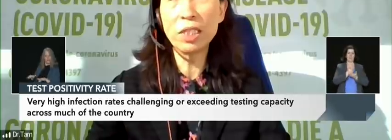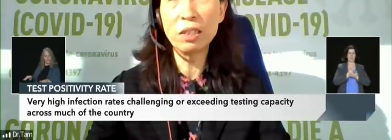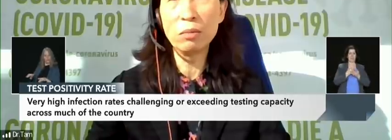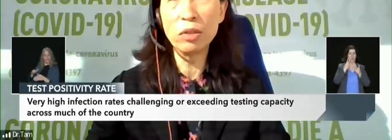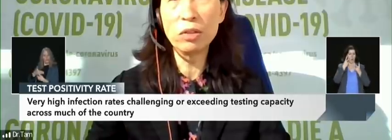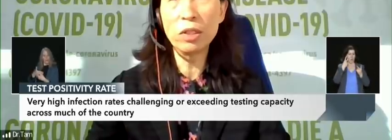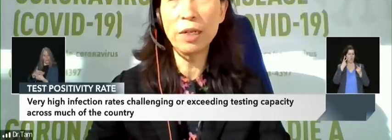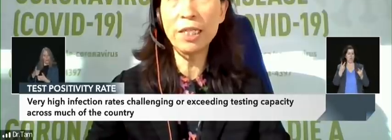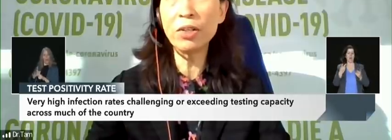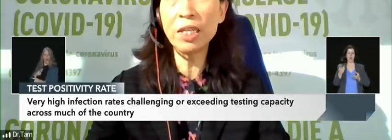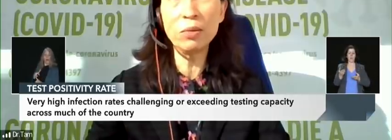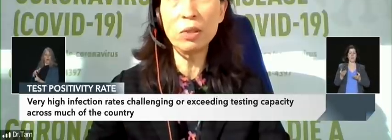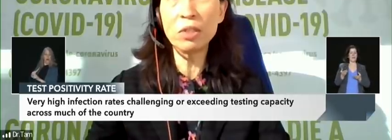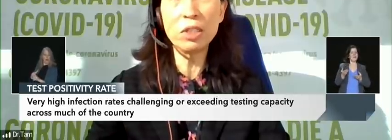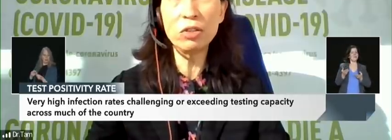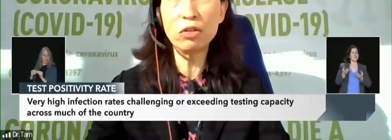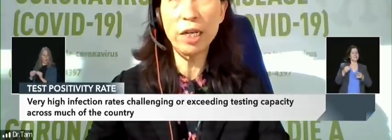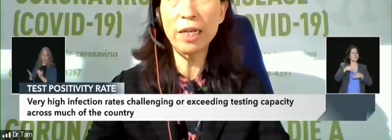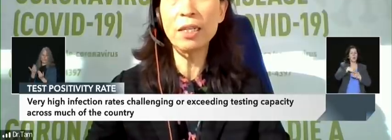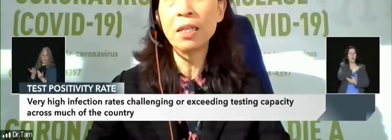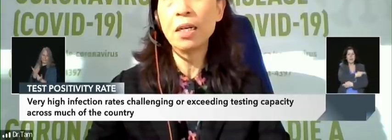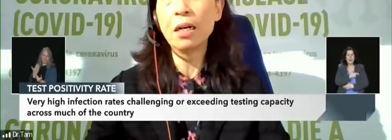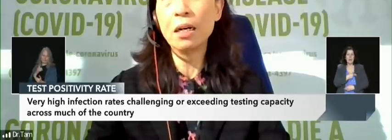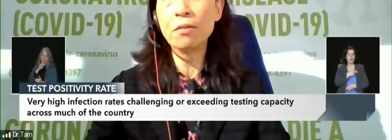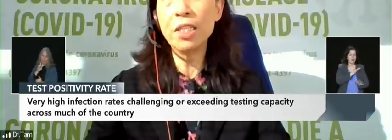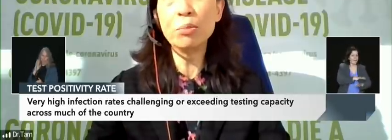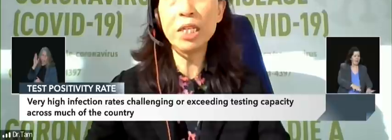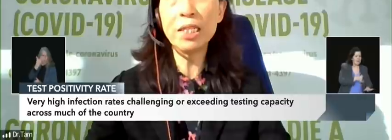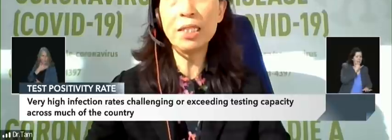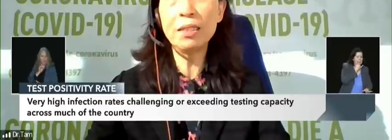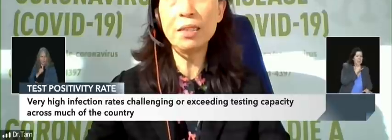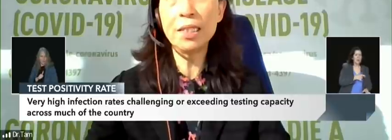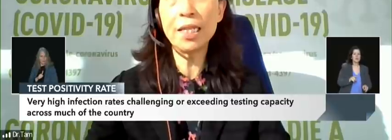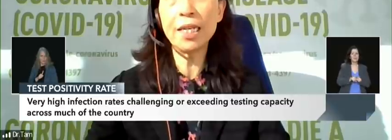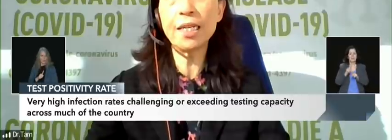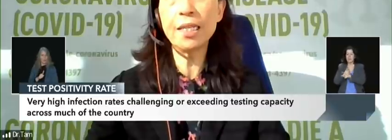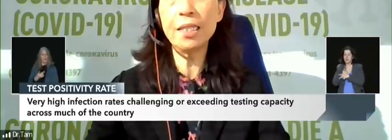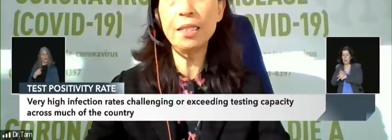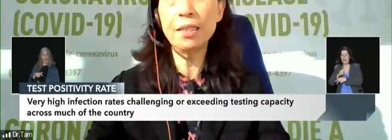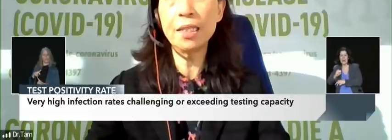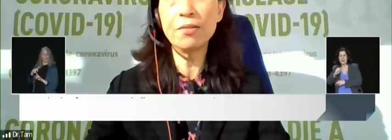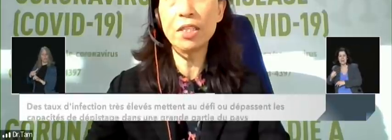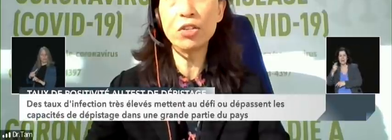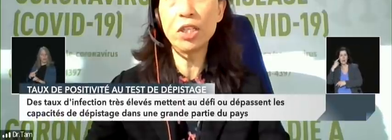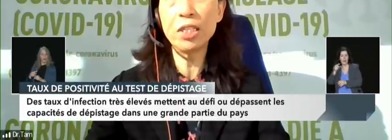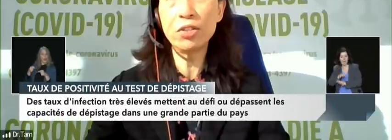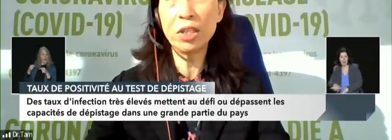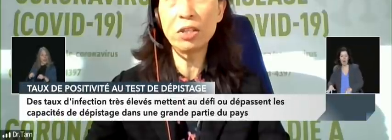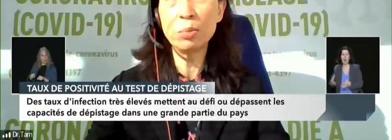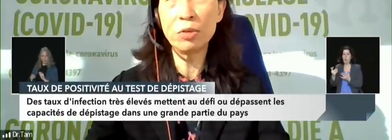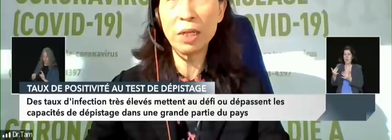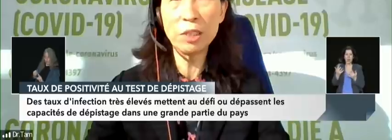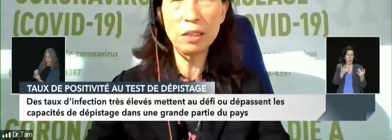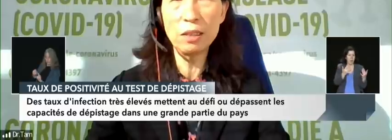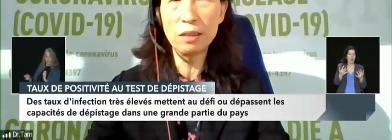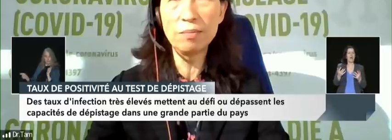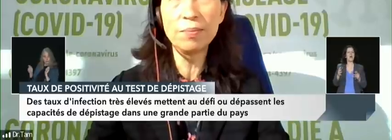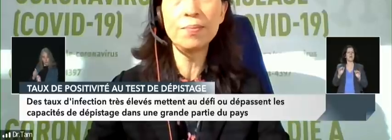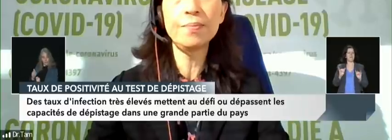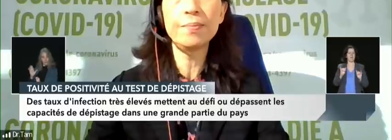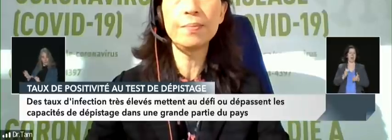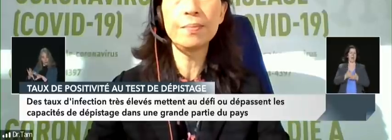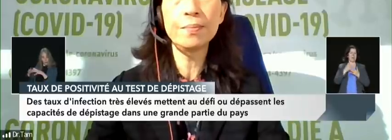admissions for example so I don't think we will lose track of the ability to detect any significant change in those parameters